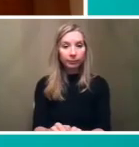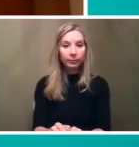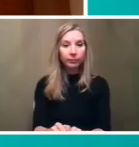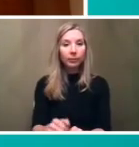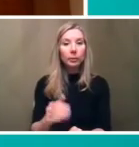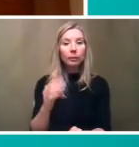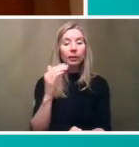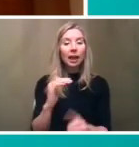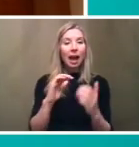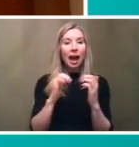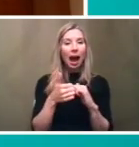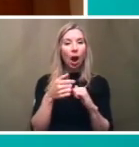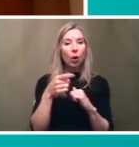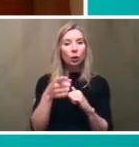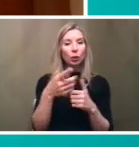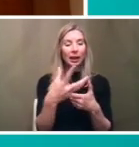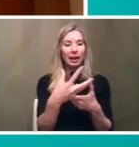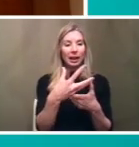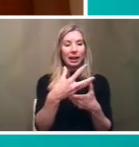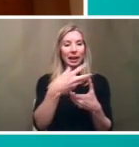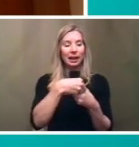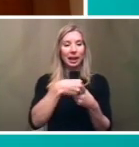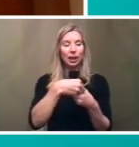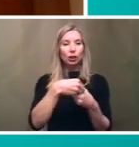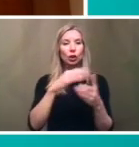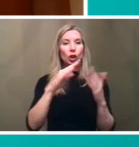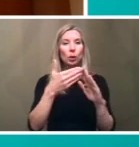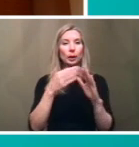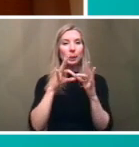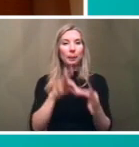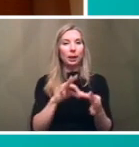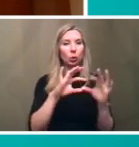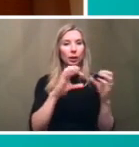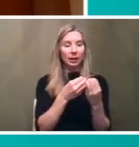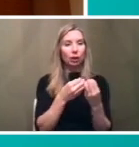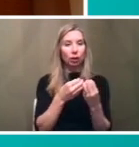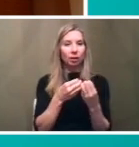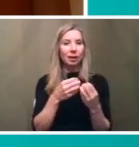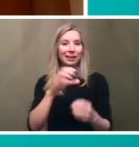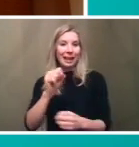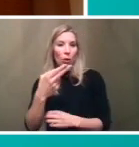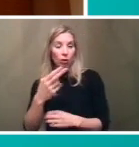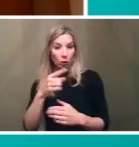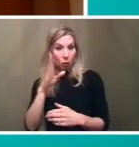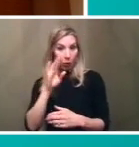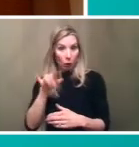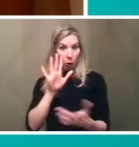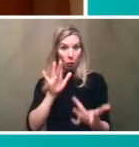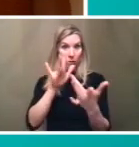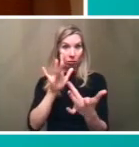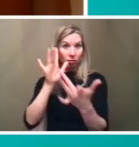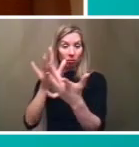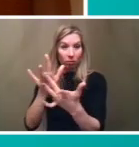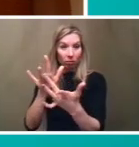are you engaging community-based organizations and stakeholders in this work will you be performing outreach to organizations along key